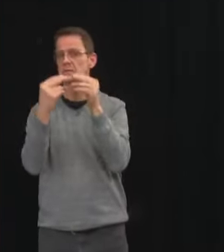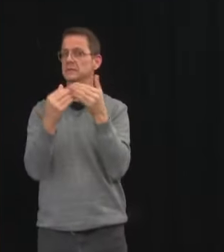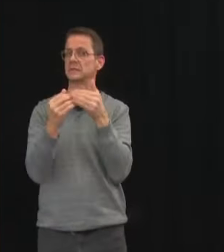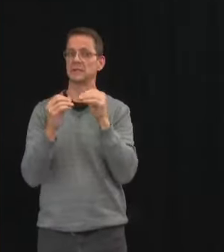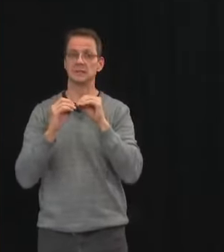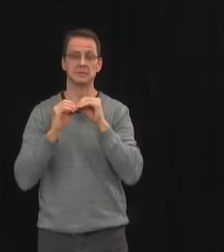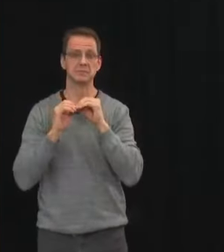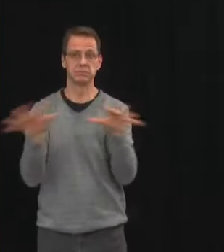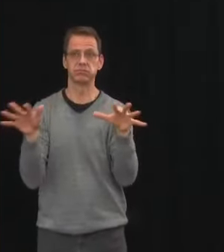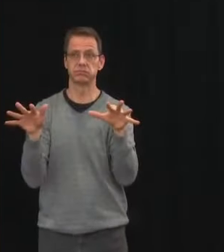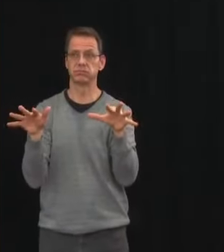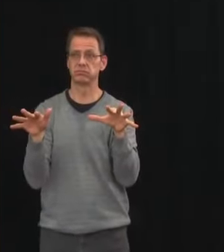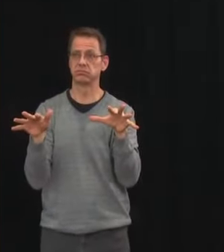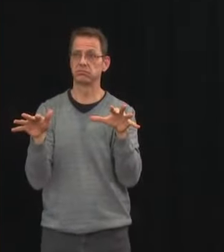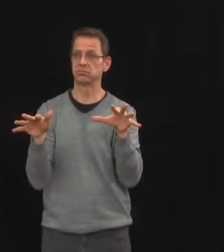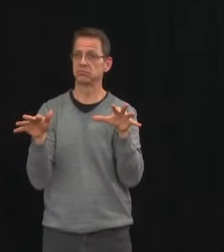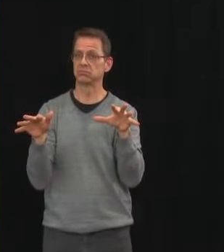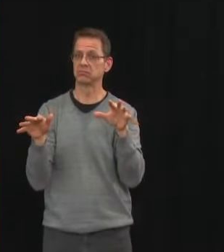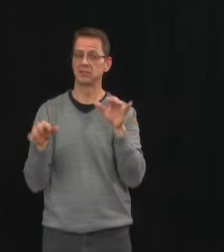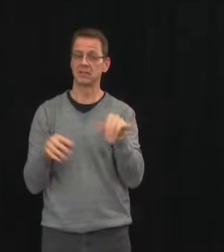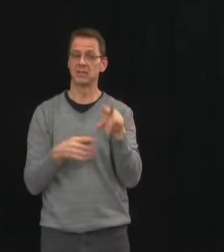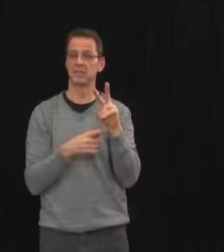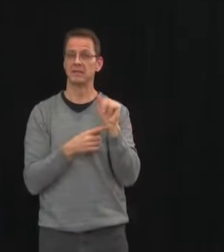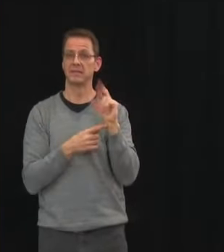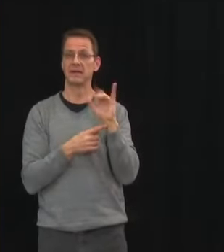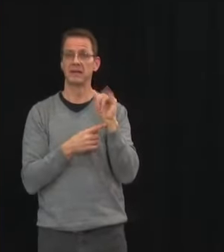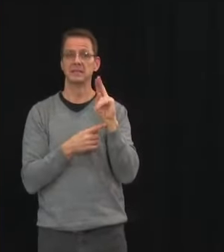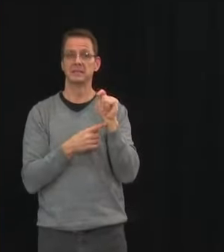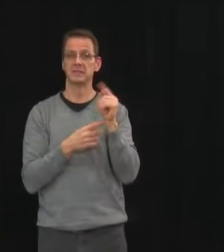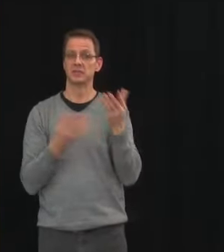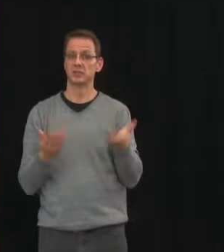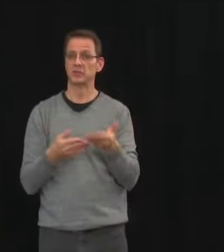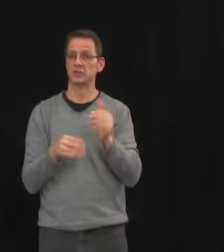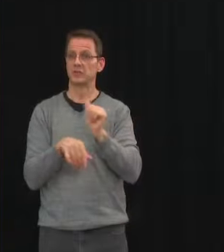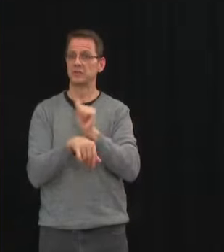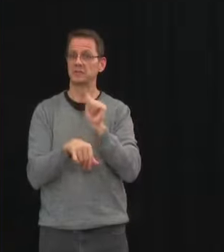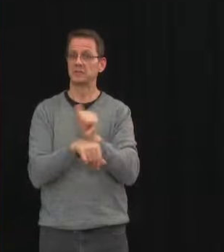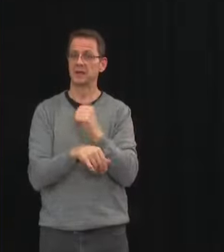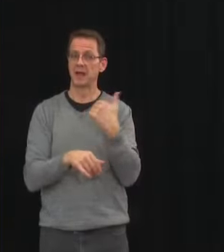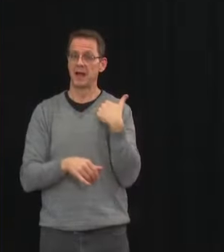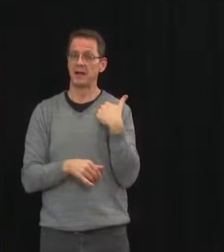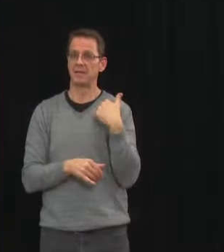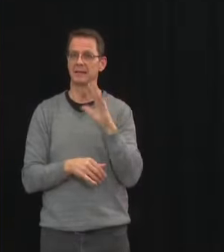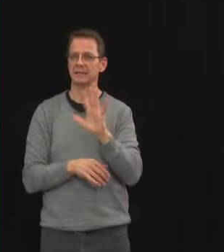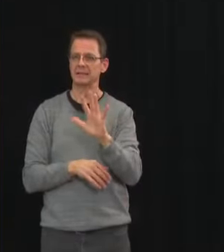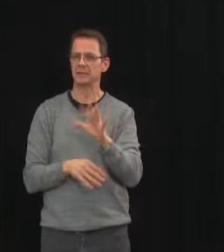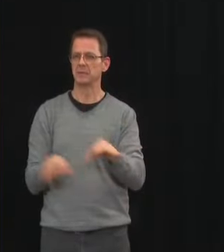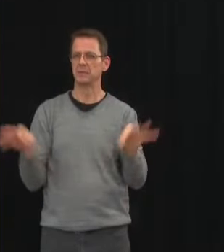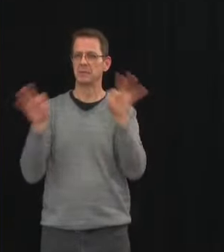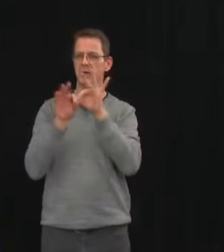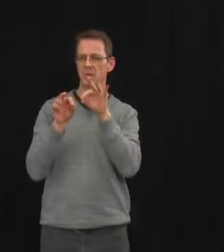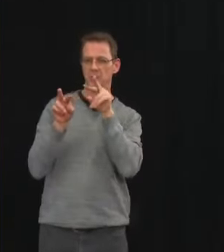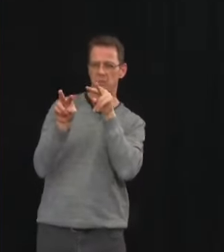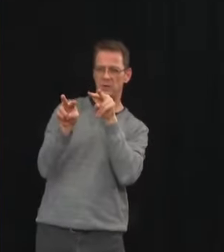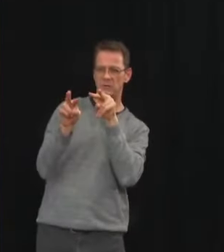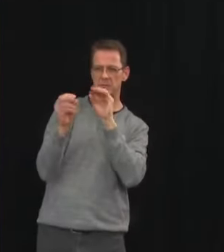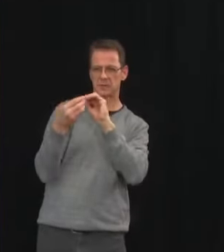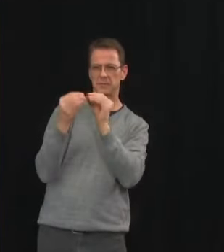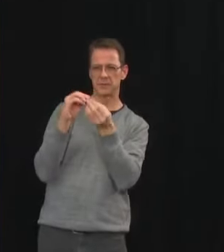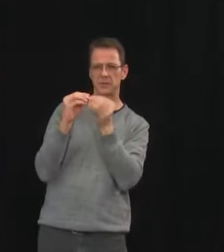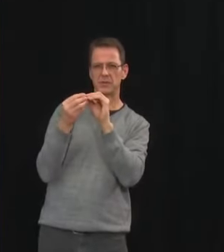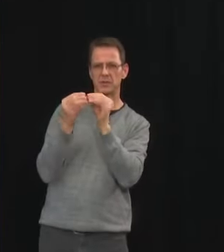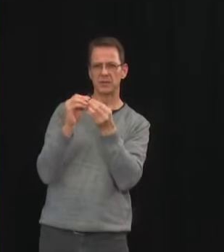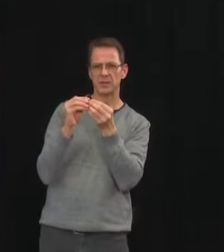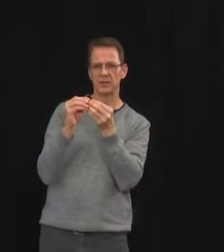ease measures. We're watching the leading indicators very carefully and we're fully prepared to reinstate measures as needed if